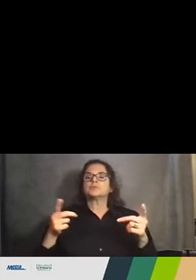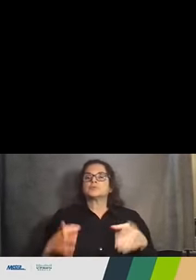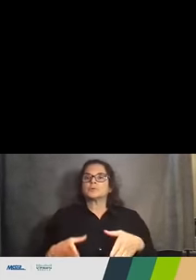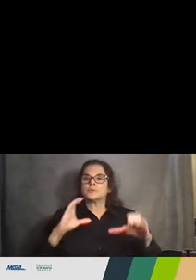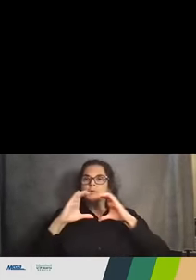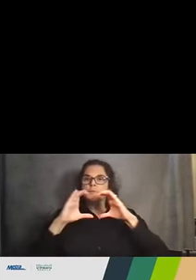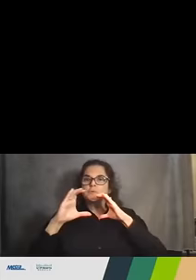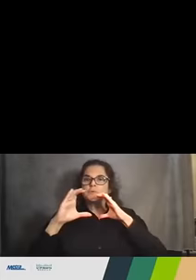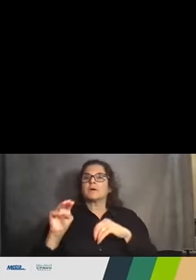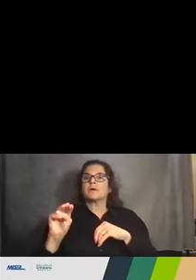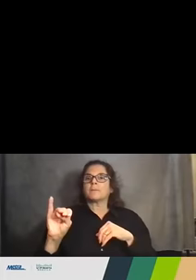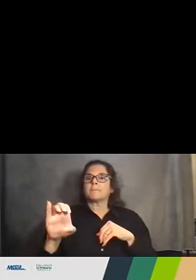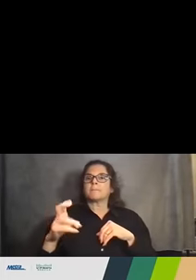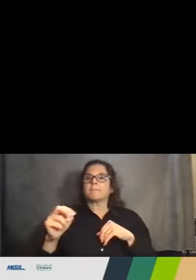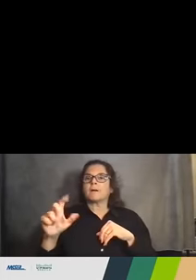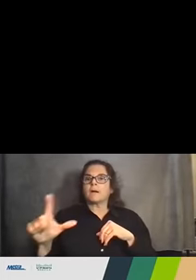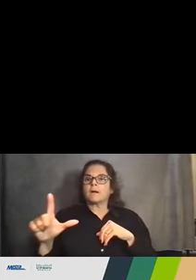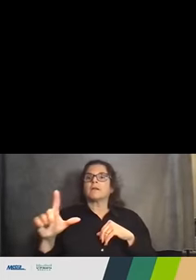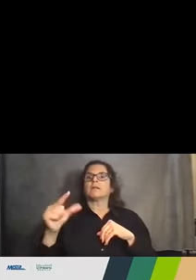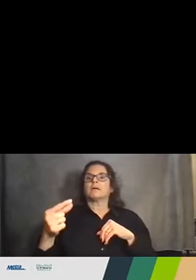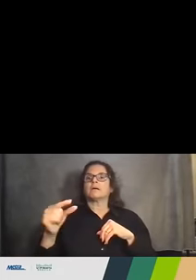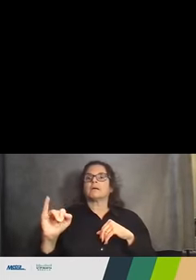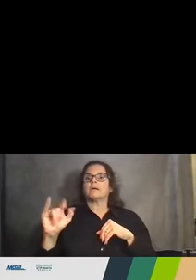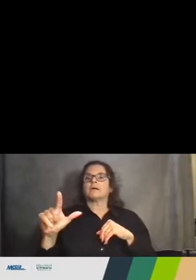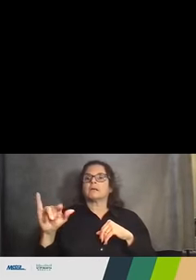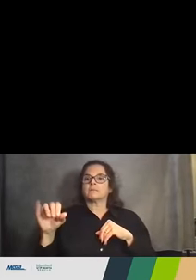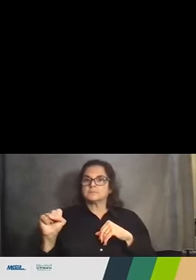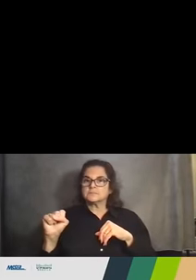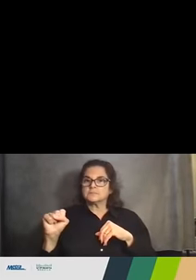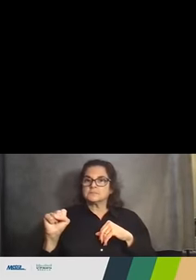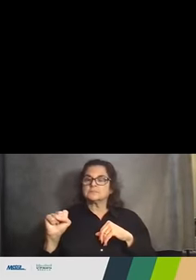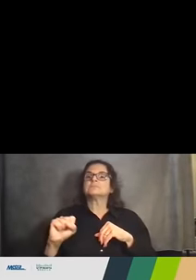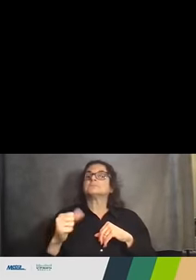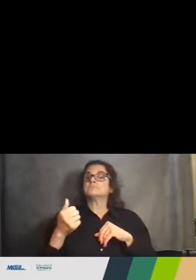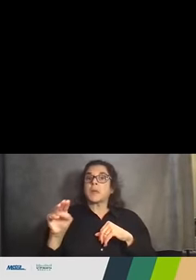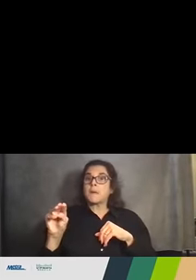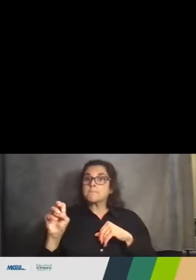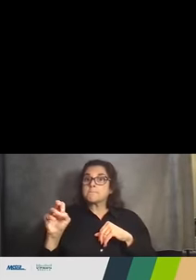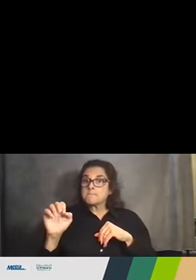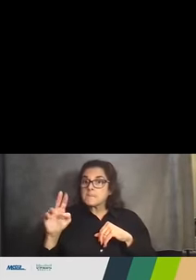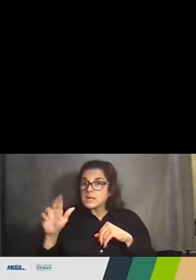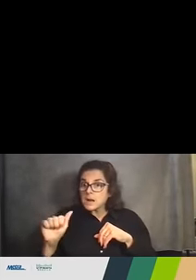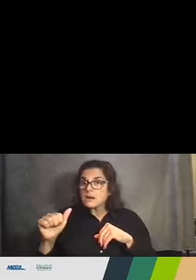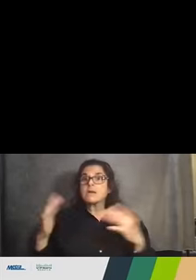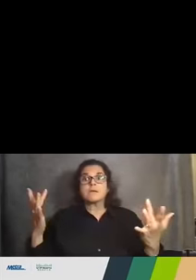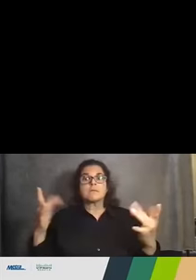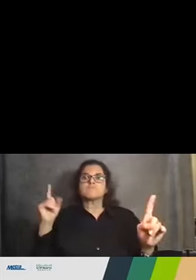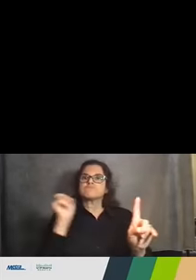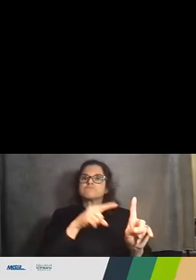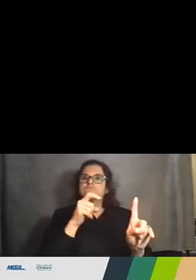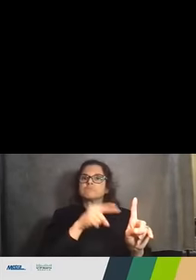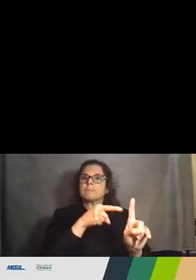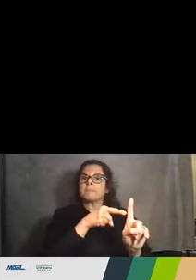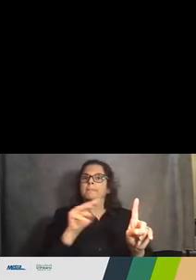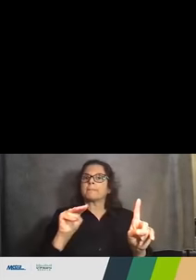Michael Gillis. We request that all media reach out to Michael directly with any questions. His contact info will be